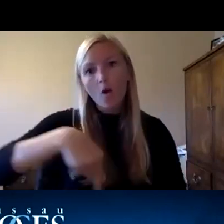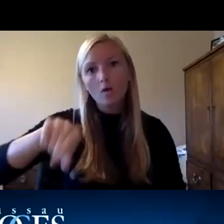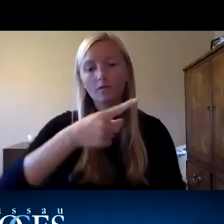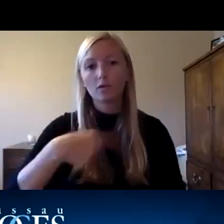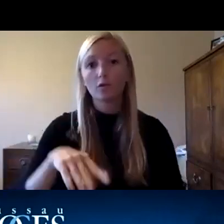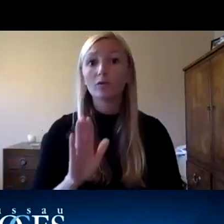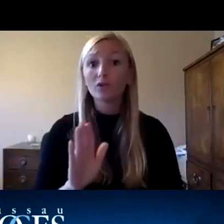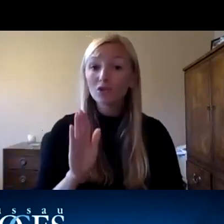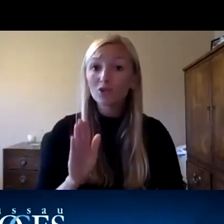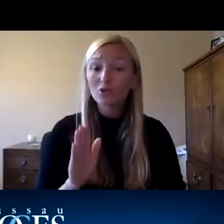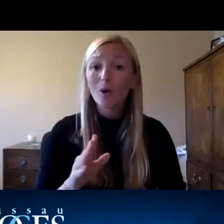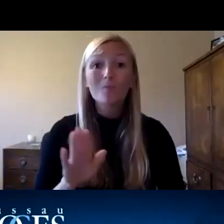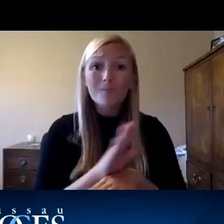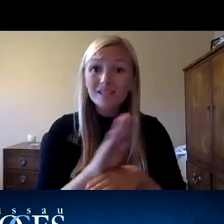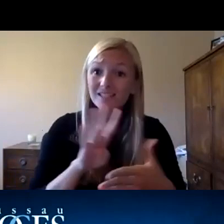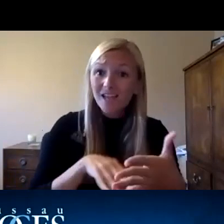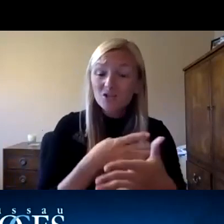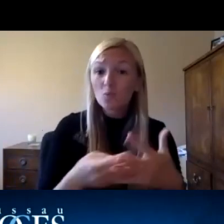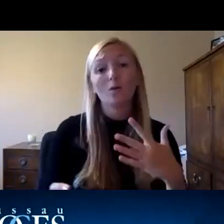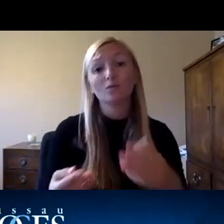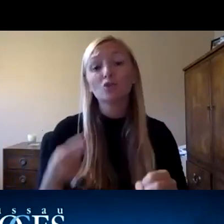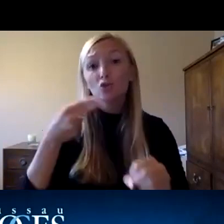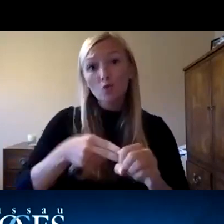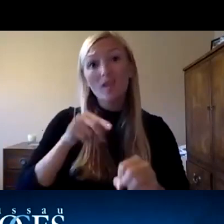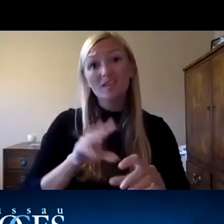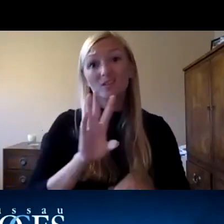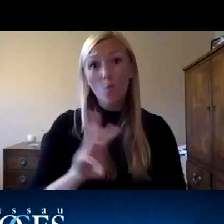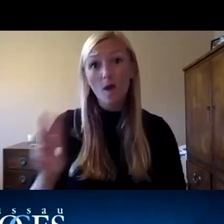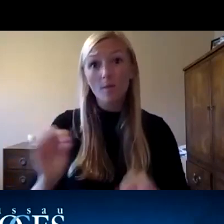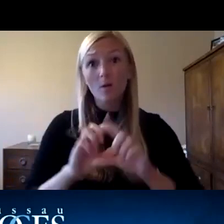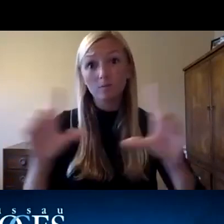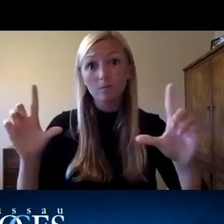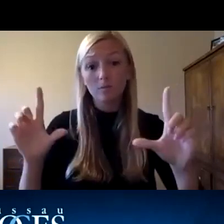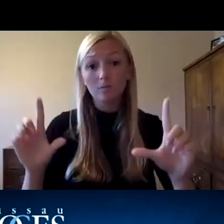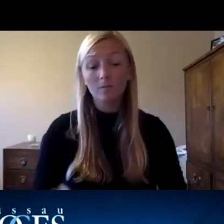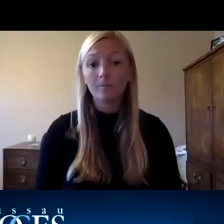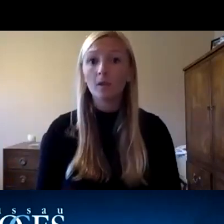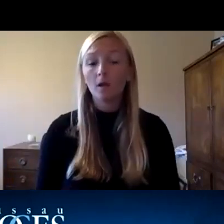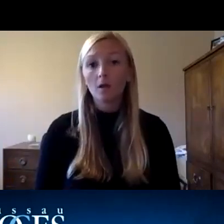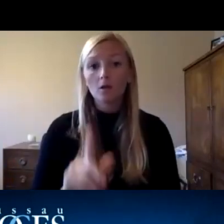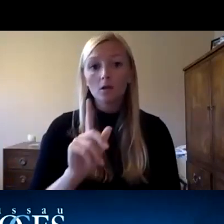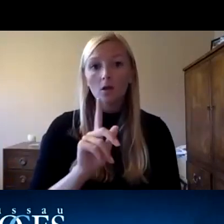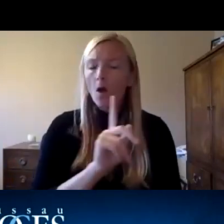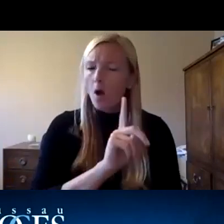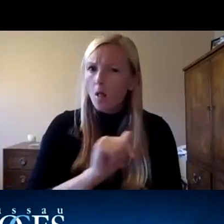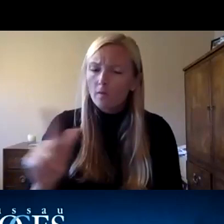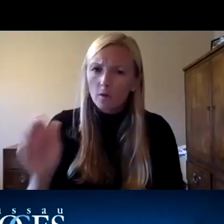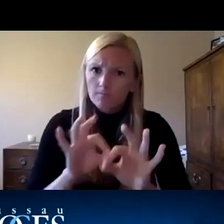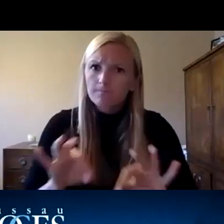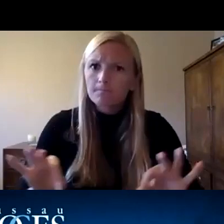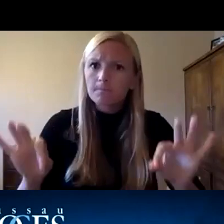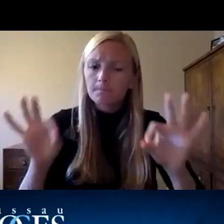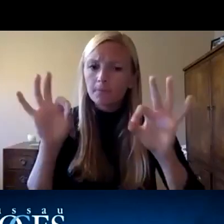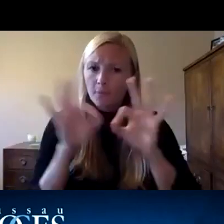taking time out of your busy schedules to be part of this webinar today um you all play such a critical role in